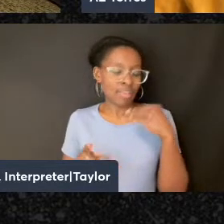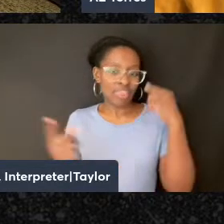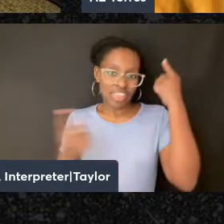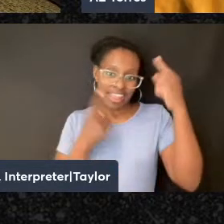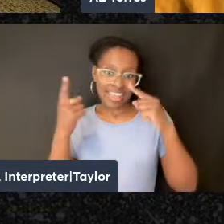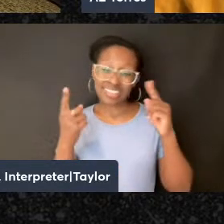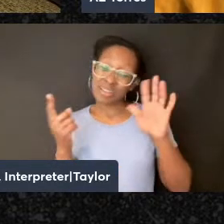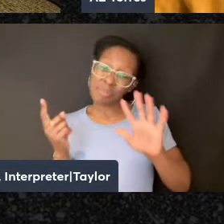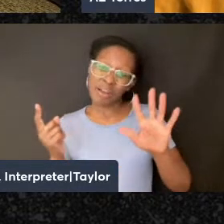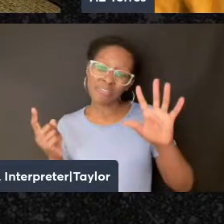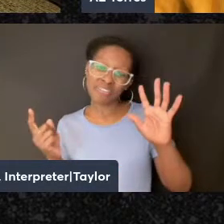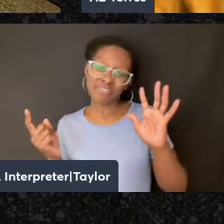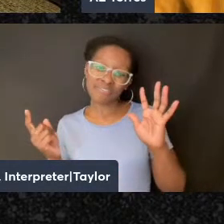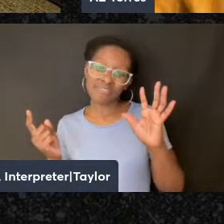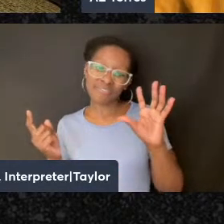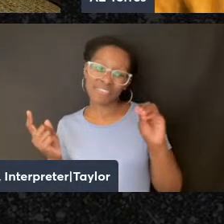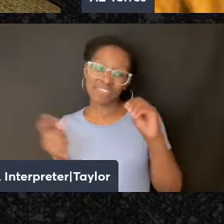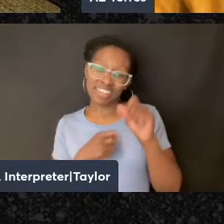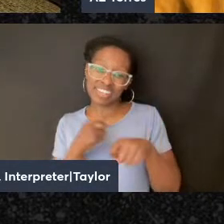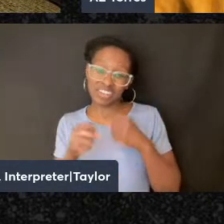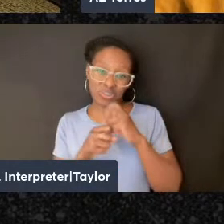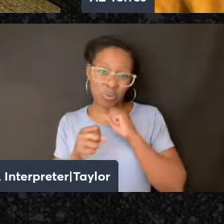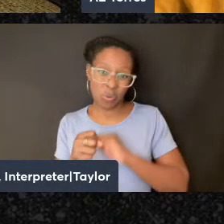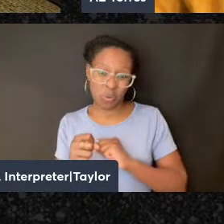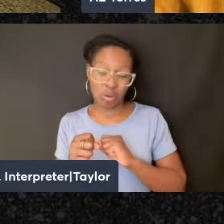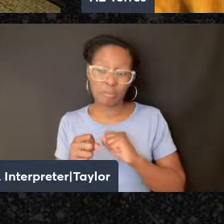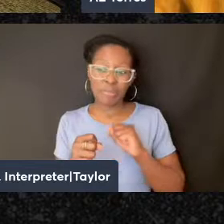time is basically nothing. It's nothing.